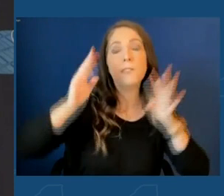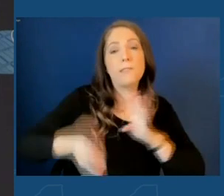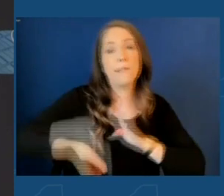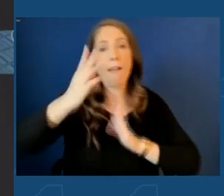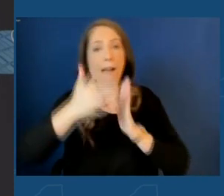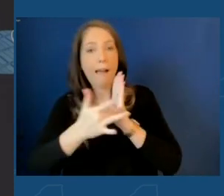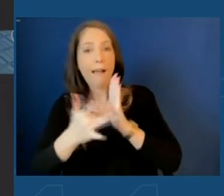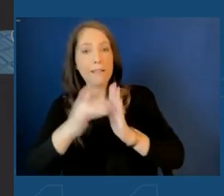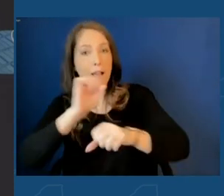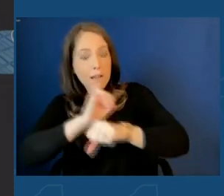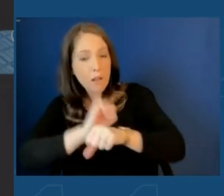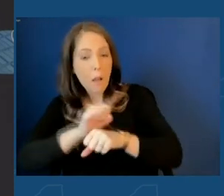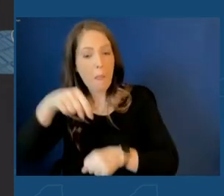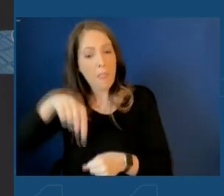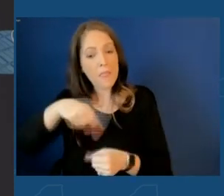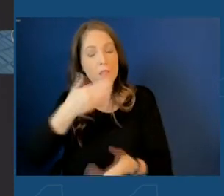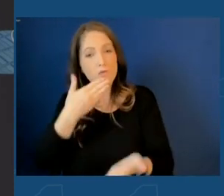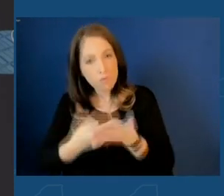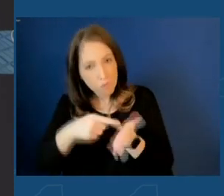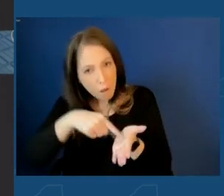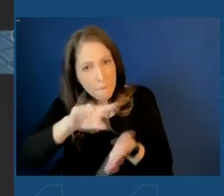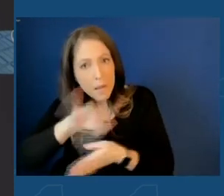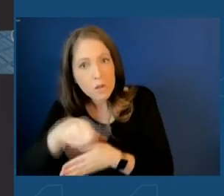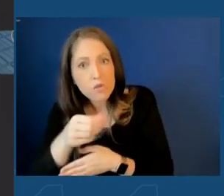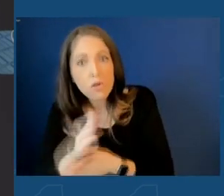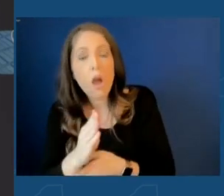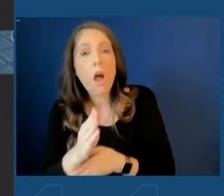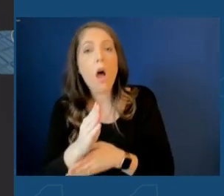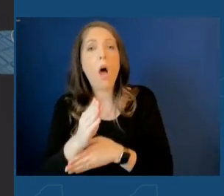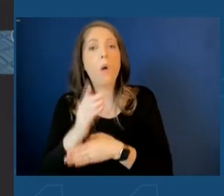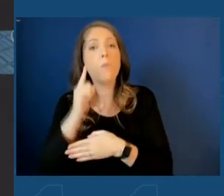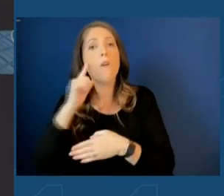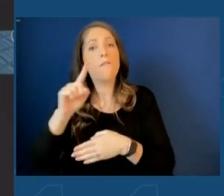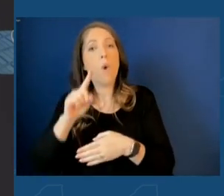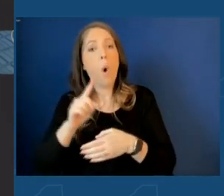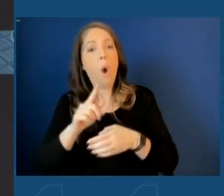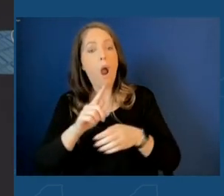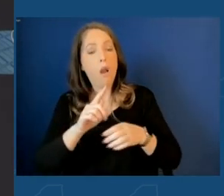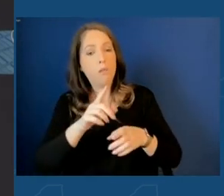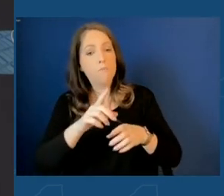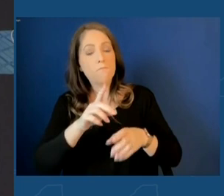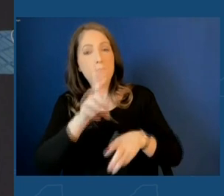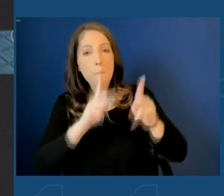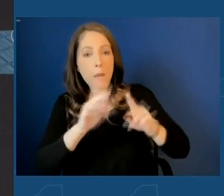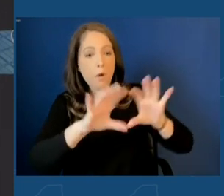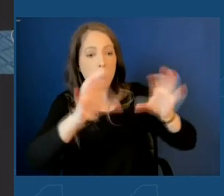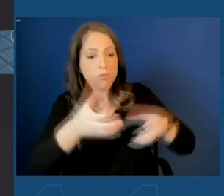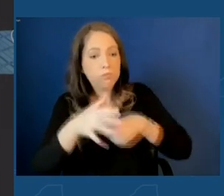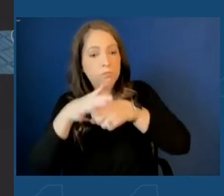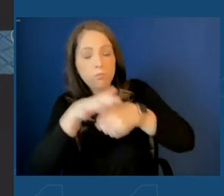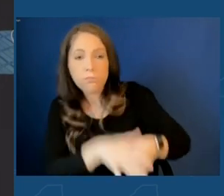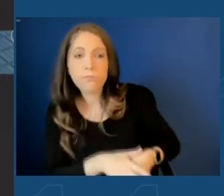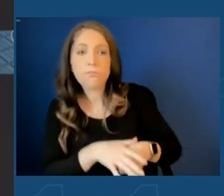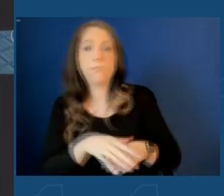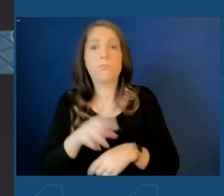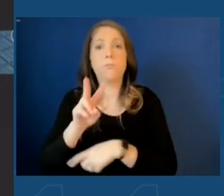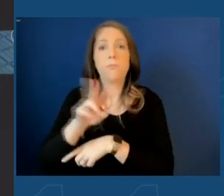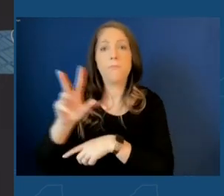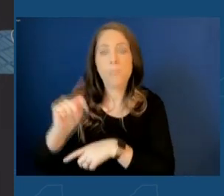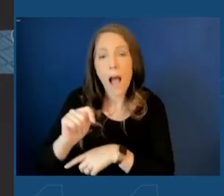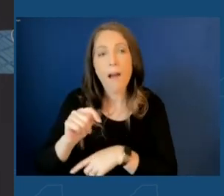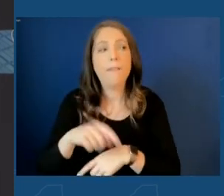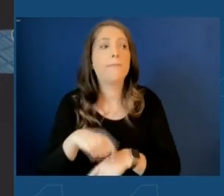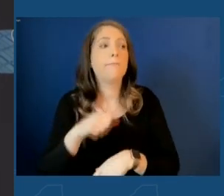And these good-paying jobs will be made available to disadvantaged populations, veterans, minorities, women, rural New